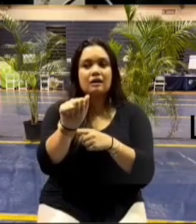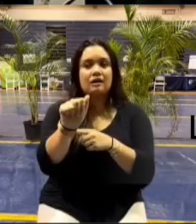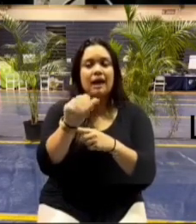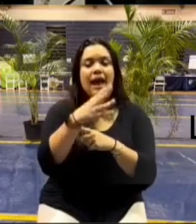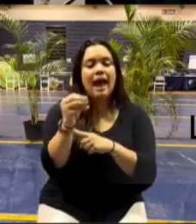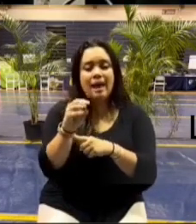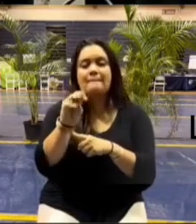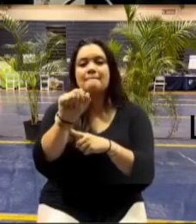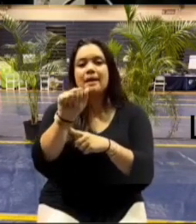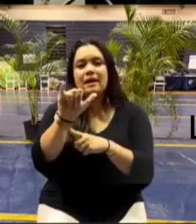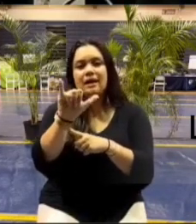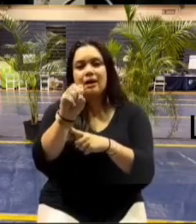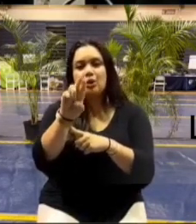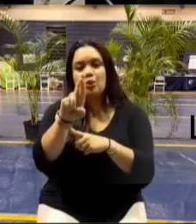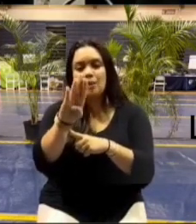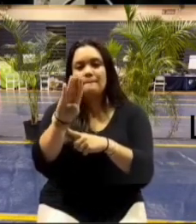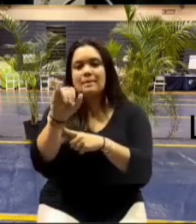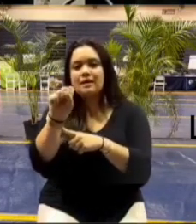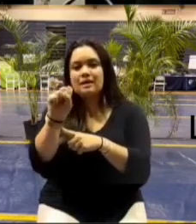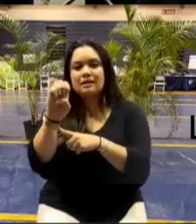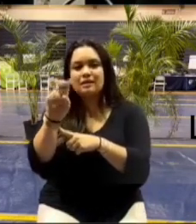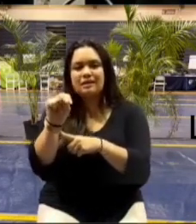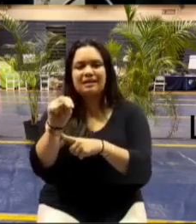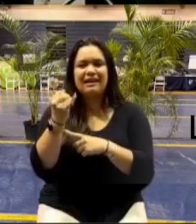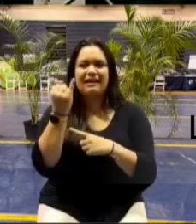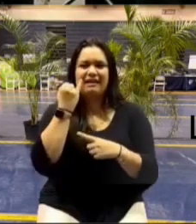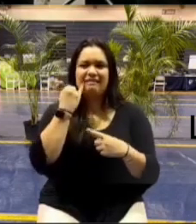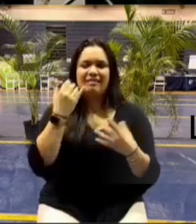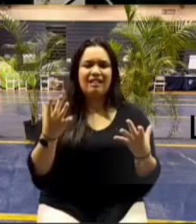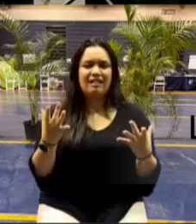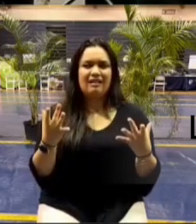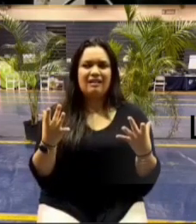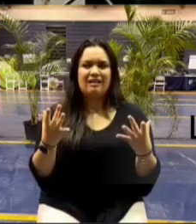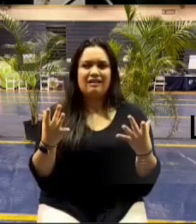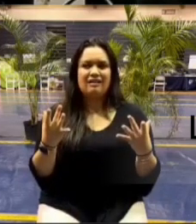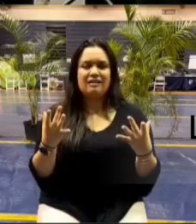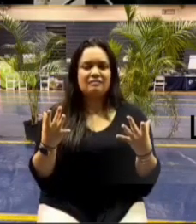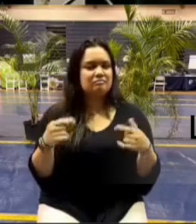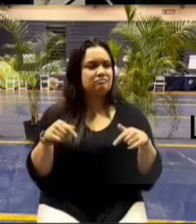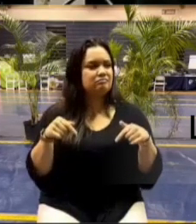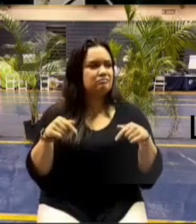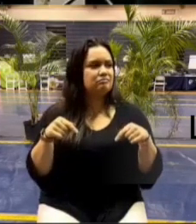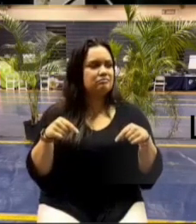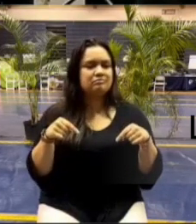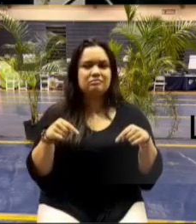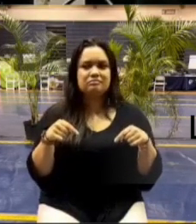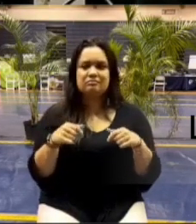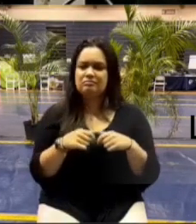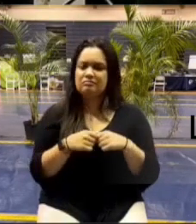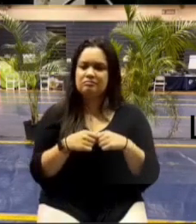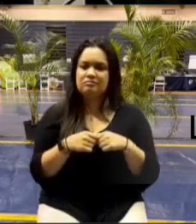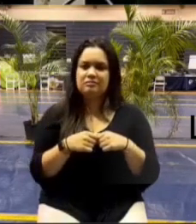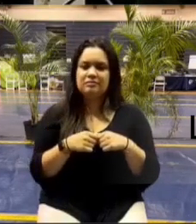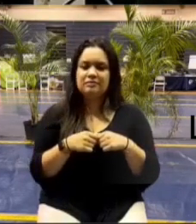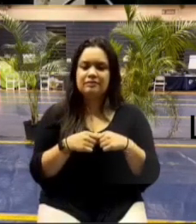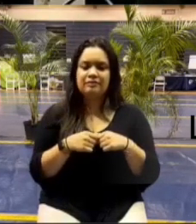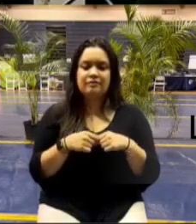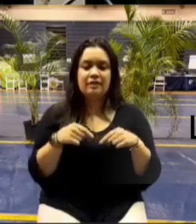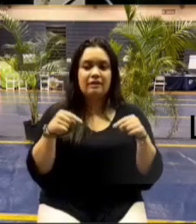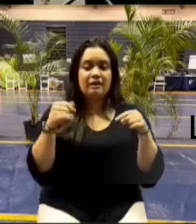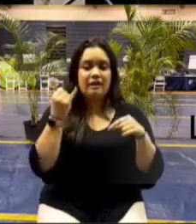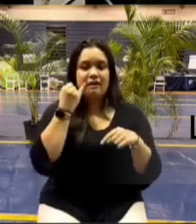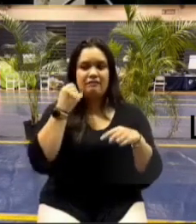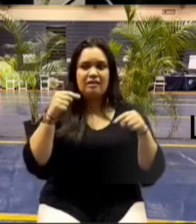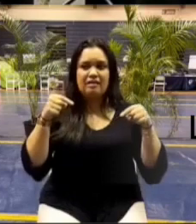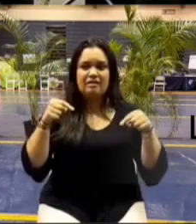bison uh if this condemnation um hearing goes through if this uh vote